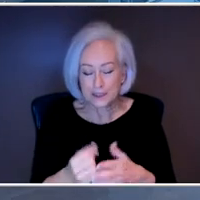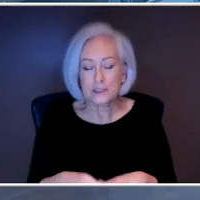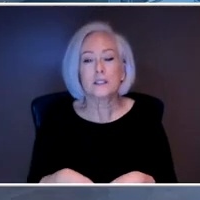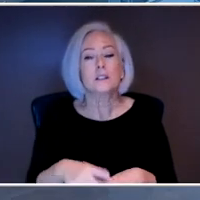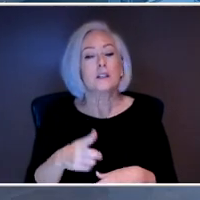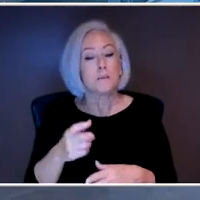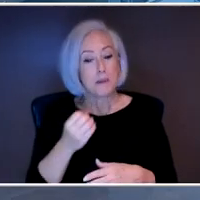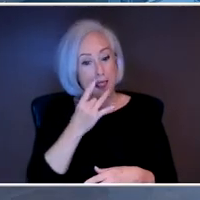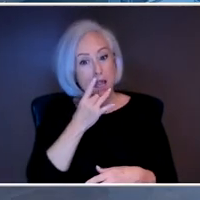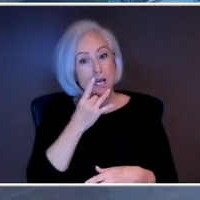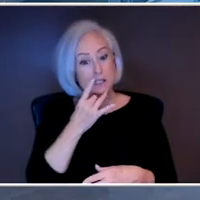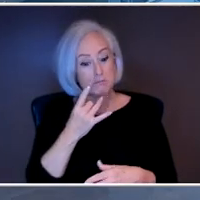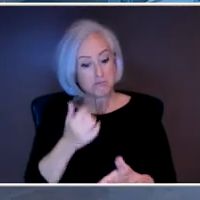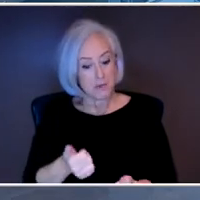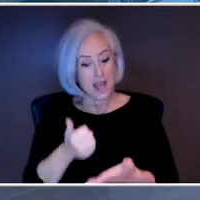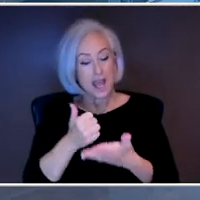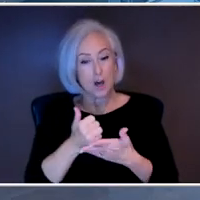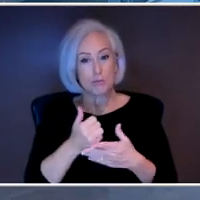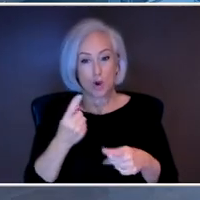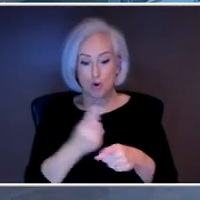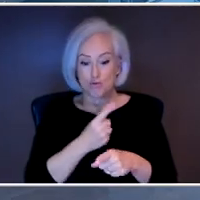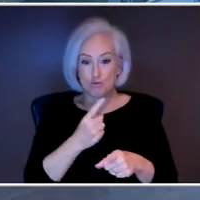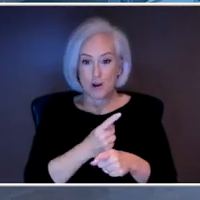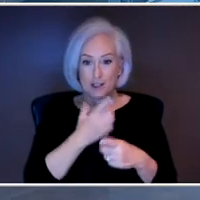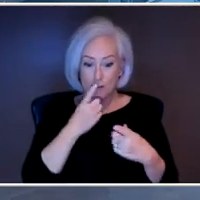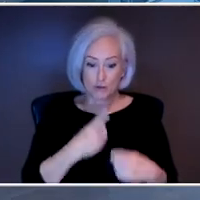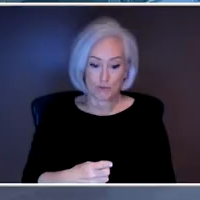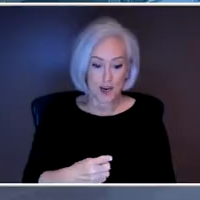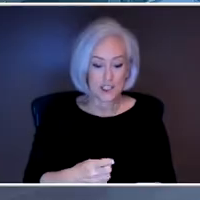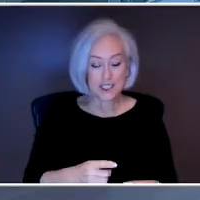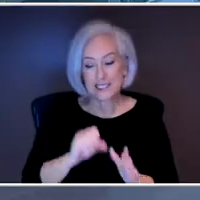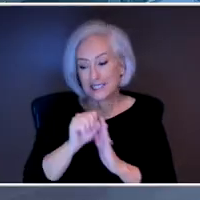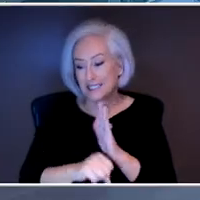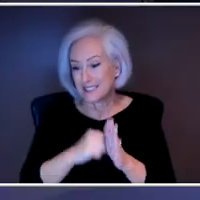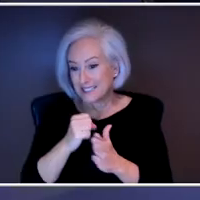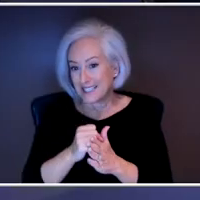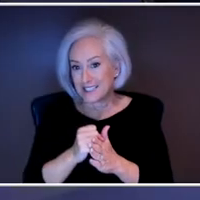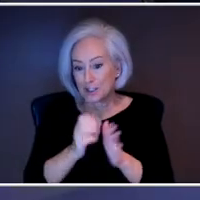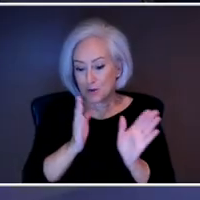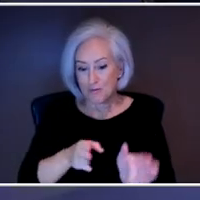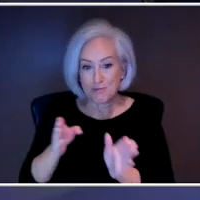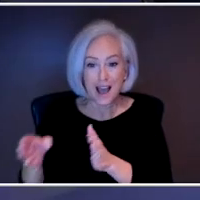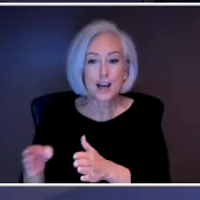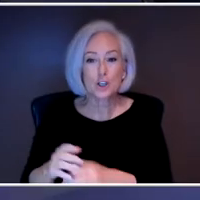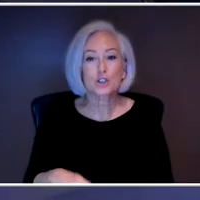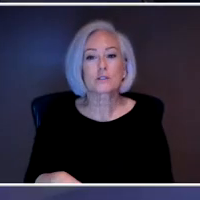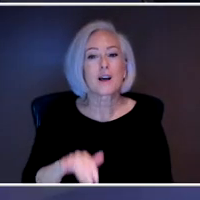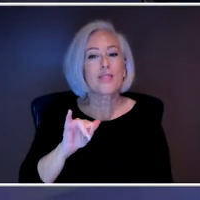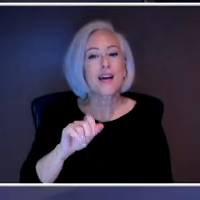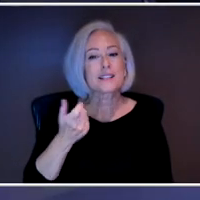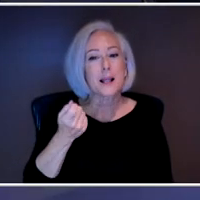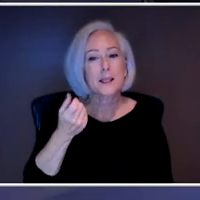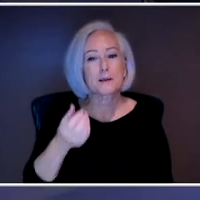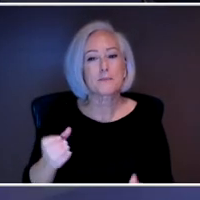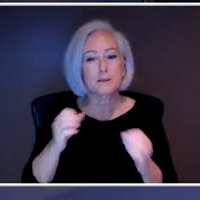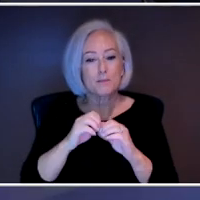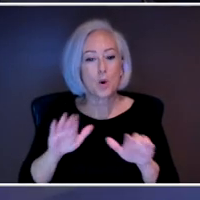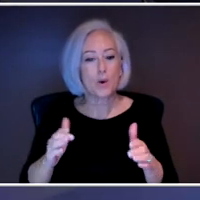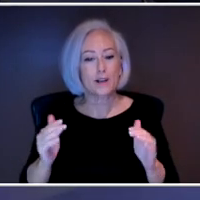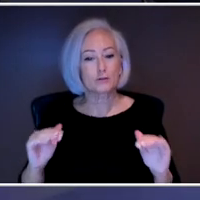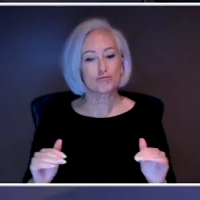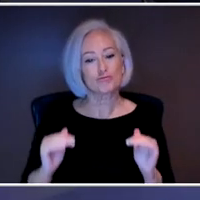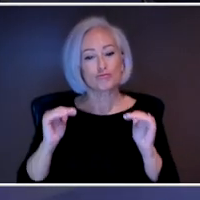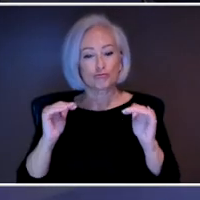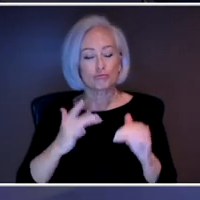regular depression without seasonal patterns. We'll actually see some benefit from it. Just kind of as an extra way to give you that boost. Yep. Dr.